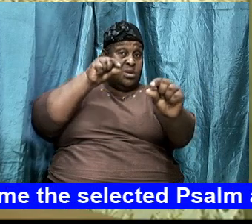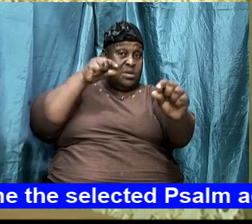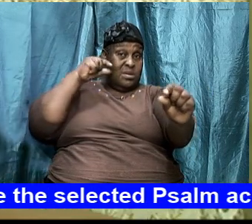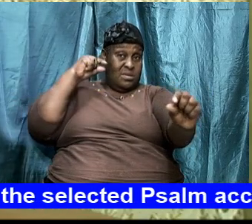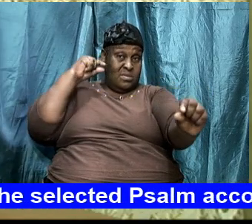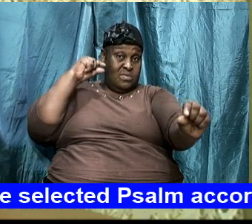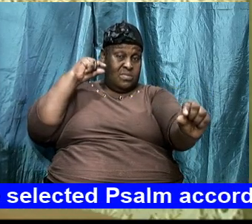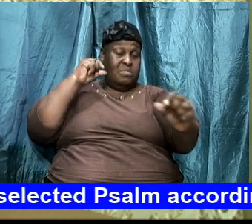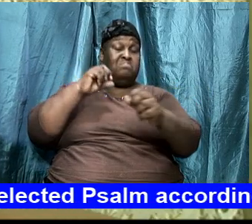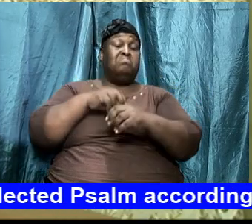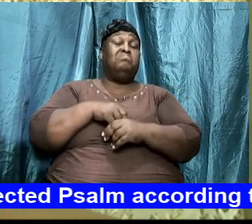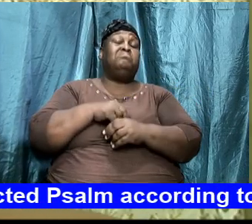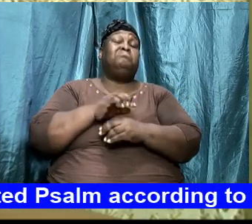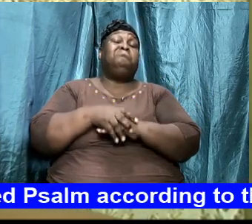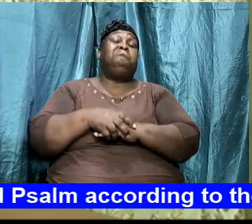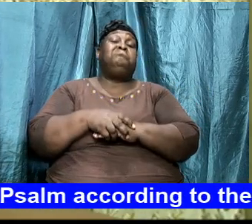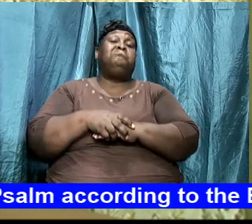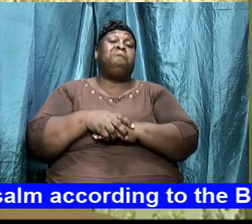so if